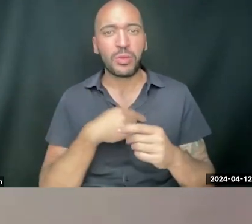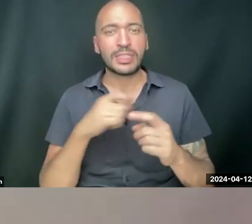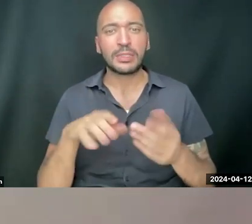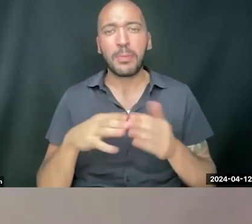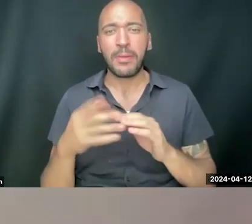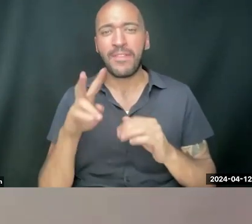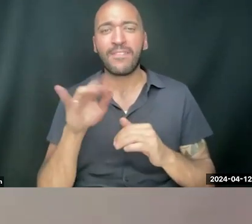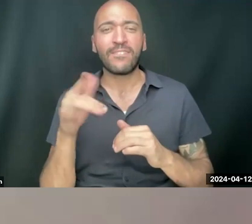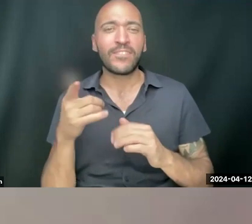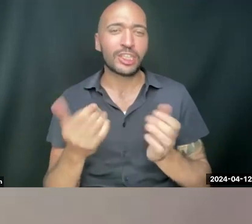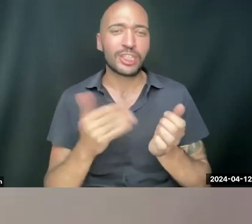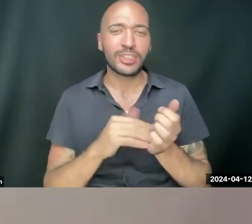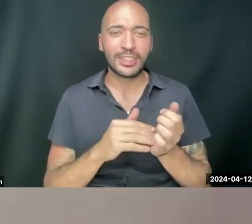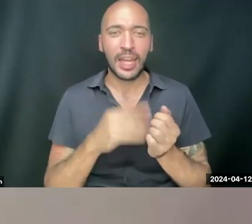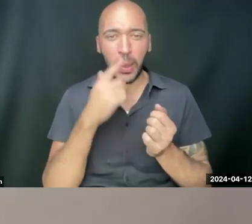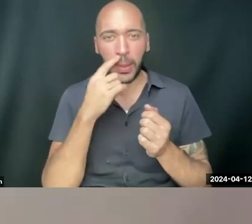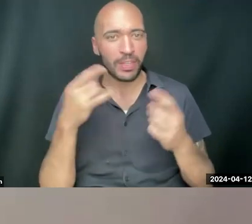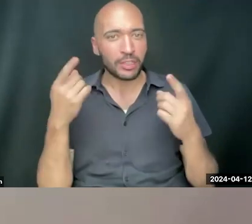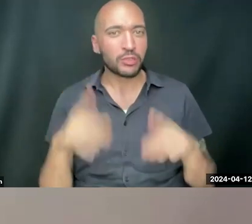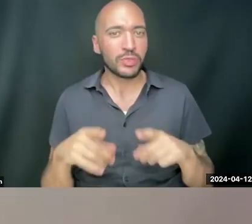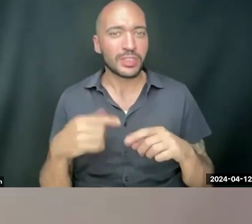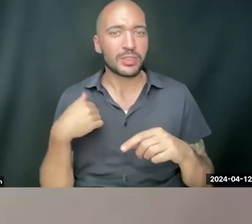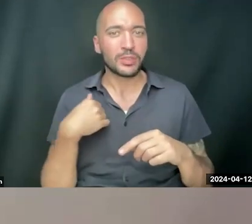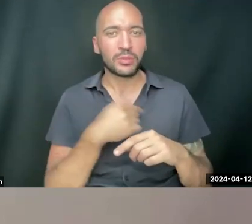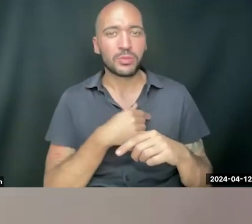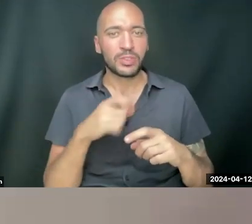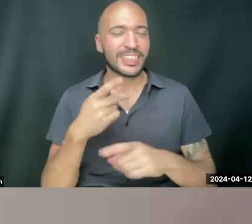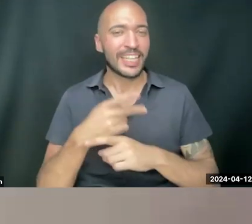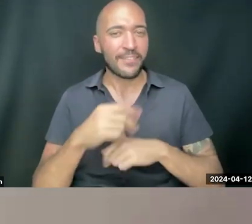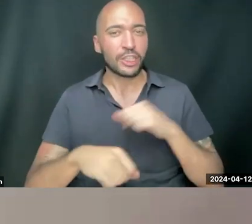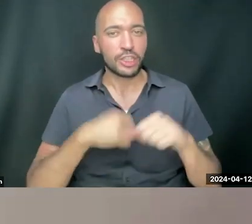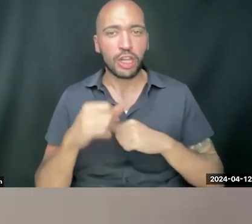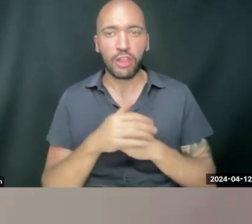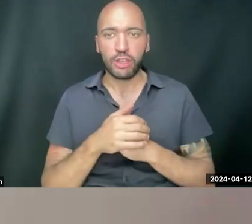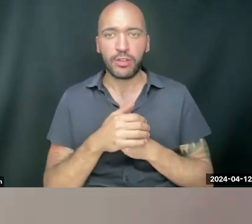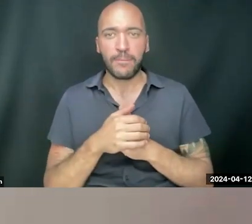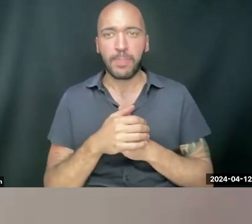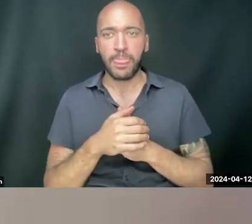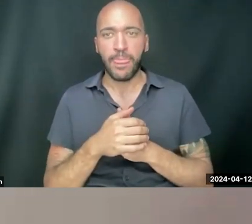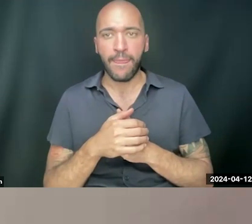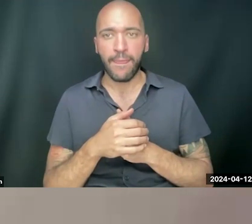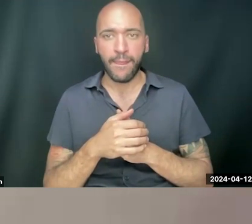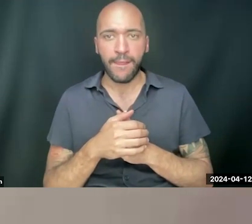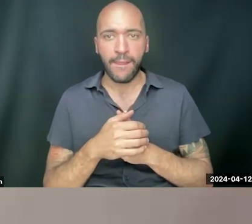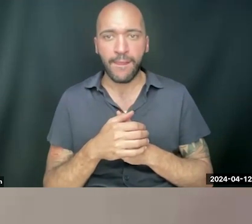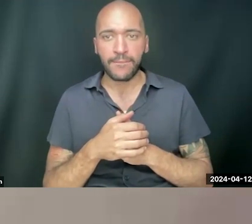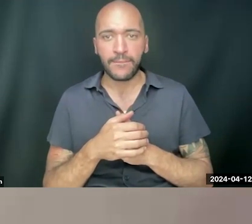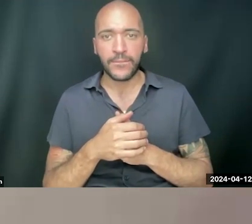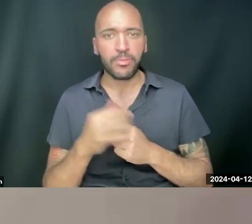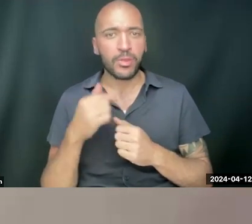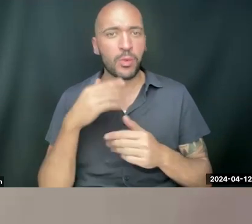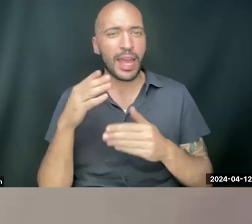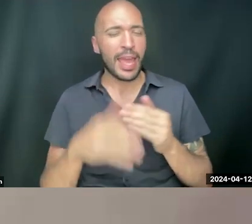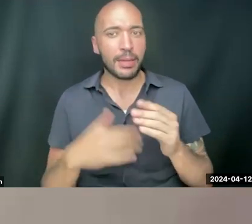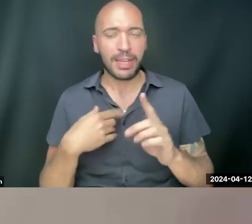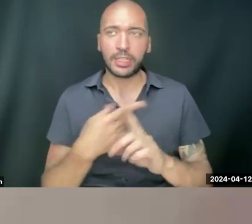again. And I was like, I agree. That's exactly what it is. You, need to take care of each other. And so, um, I will end my tangent